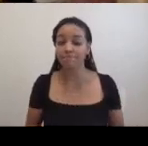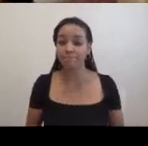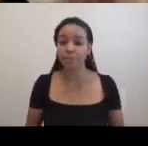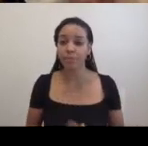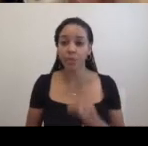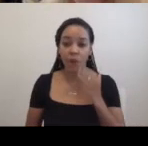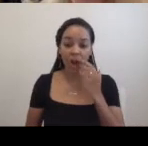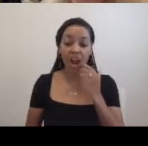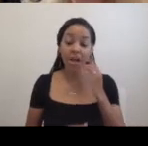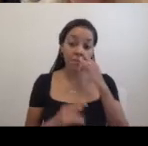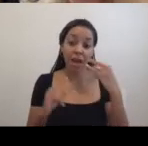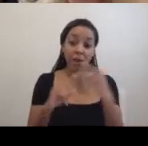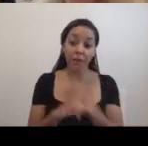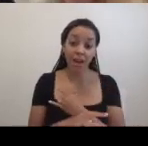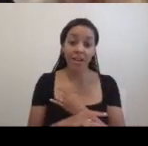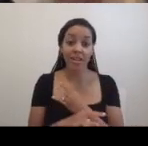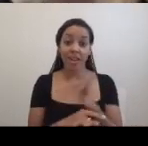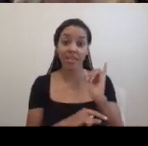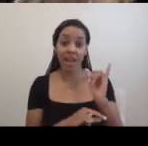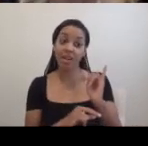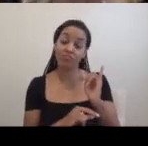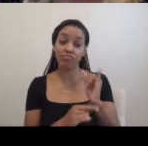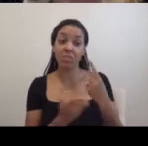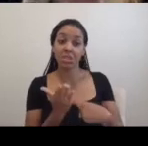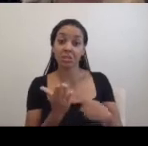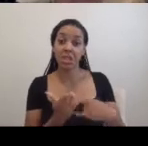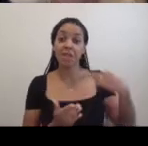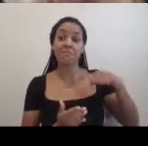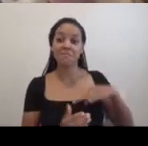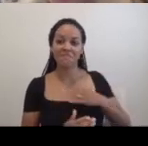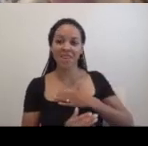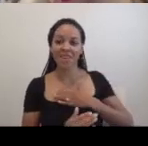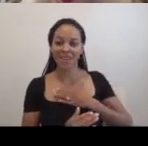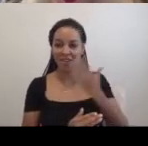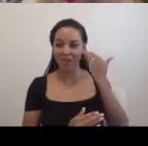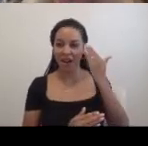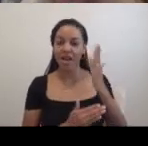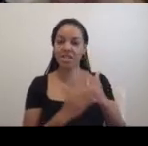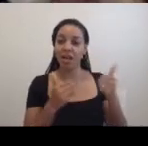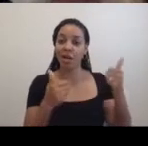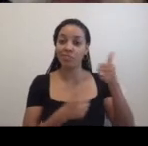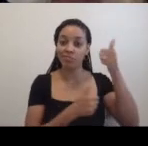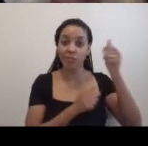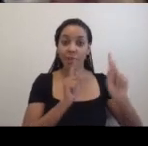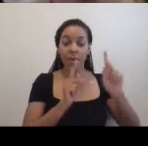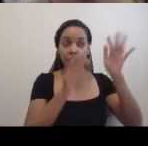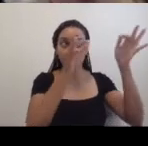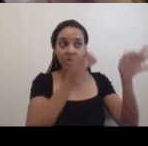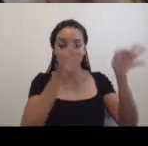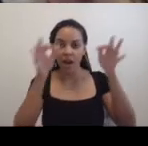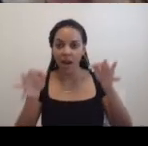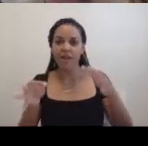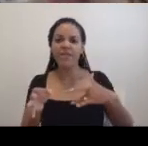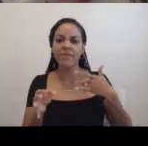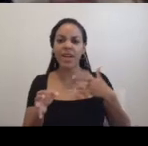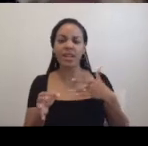Ironically, this worked in my favor sometimes. Some executive decision makers felt things couldn't